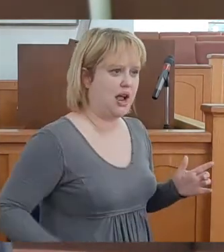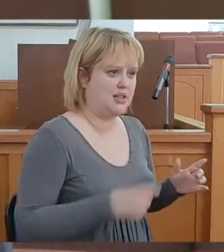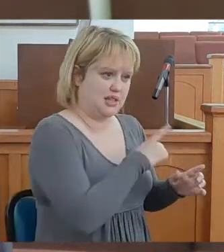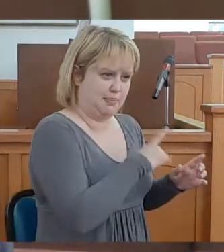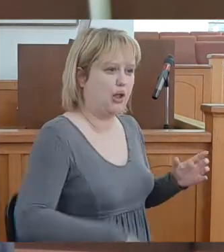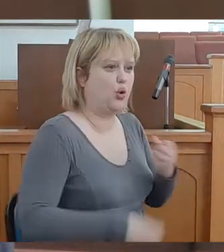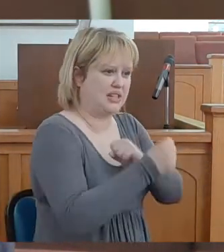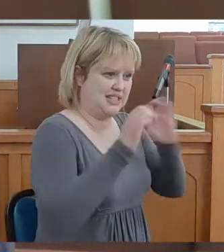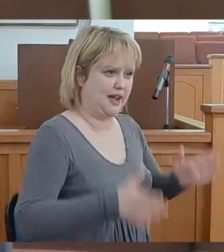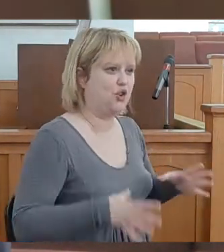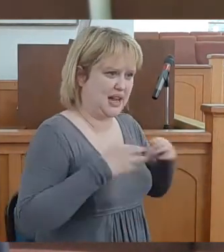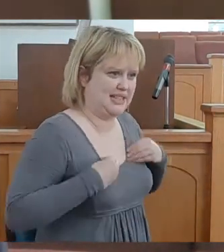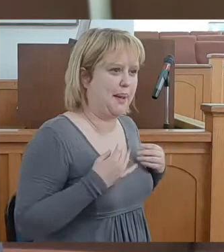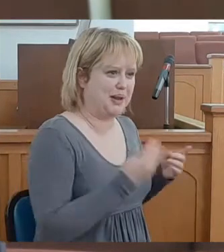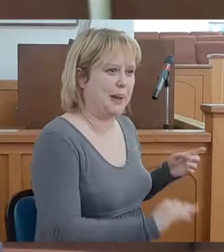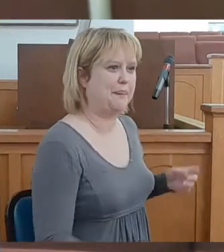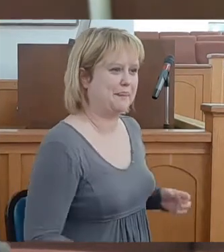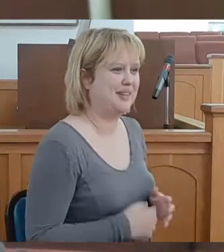Savior.